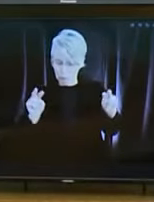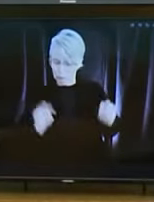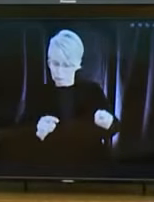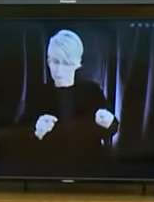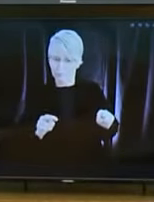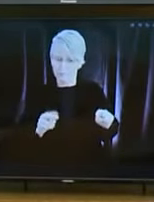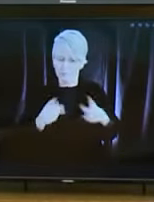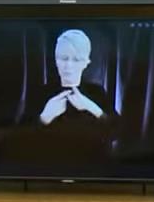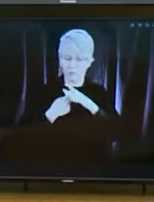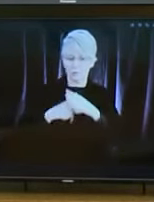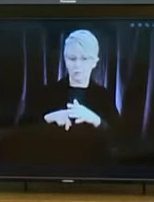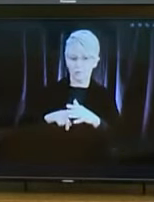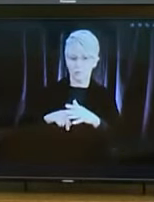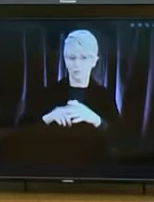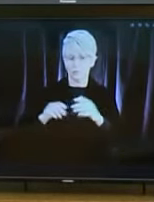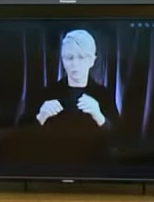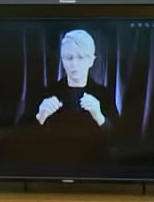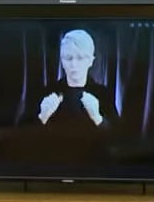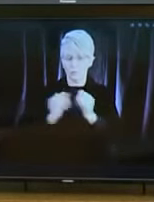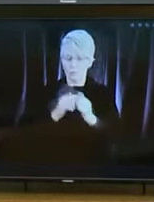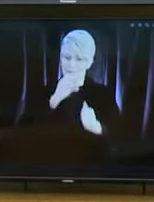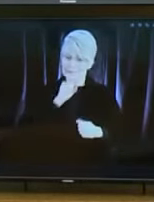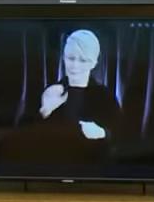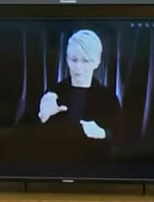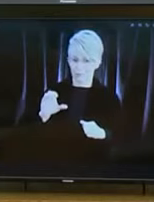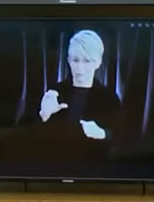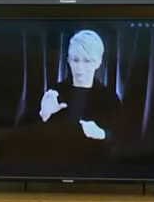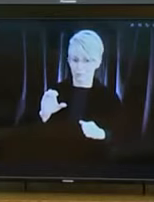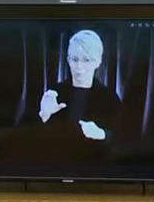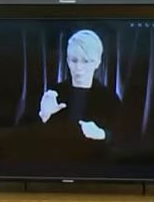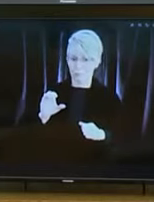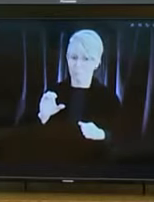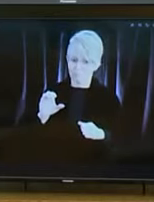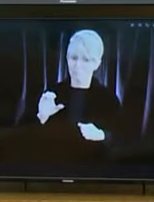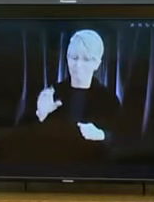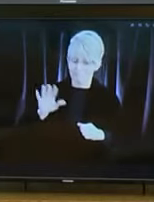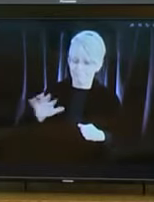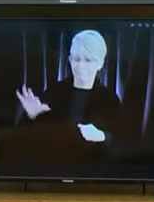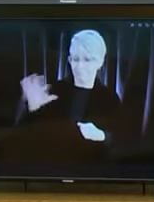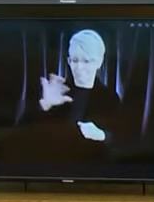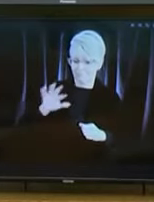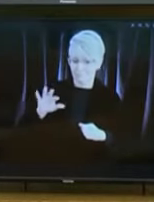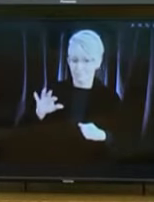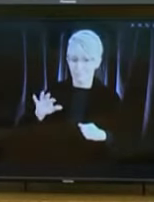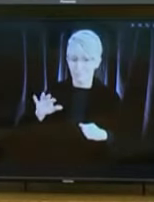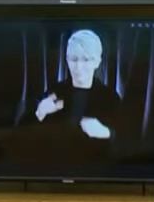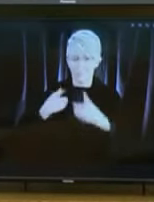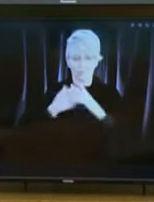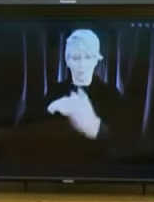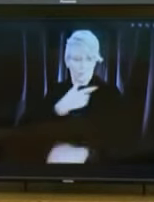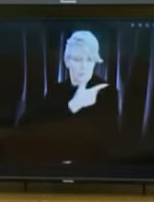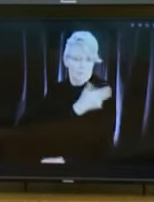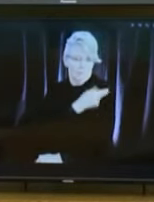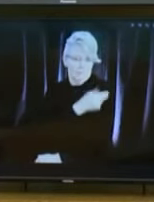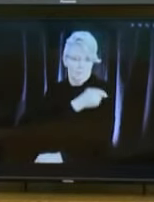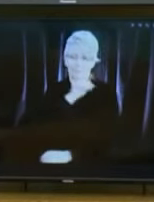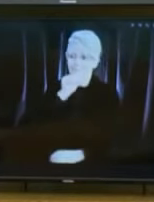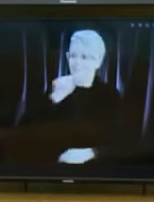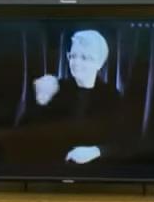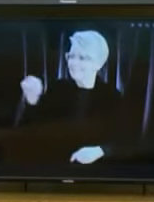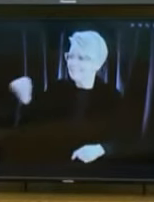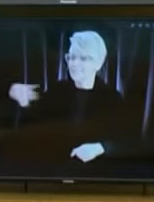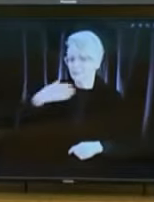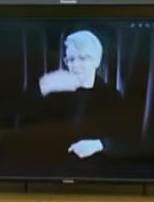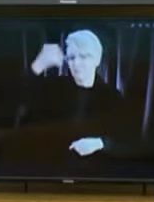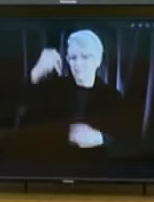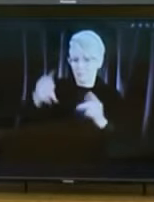um our seniors we start you know this very ambitious vaccination program to finally uh come